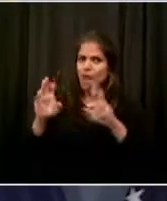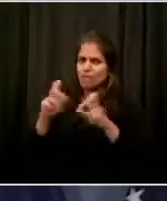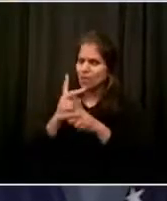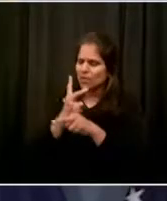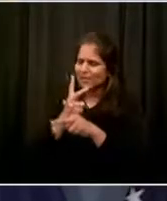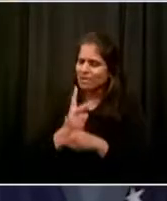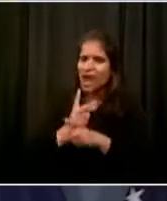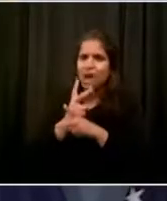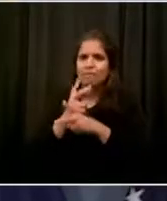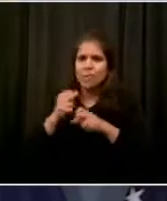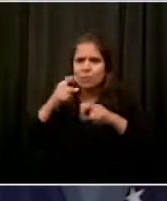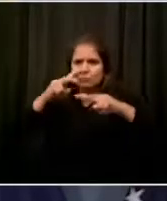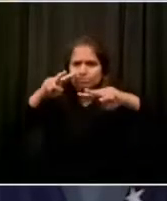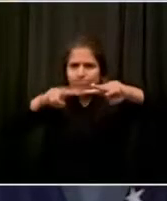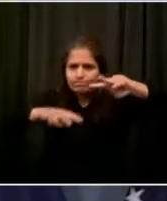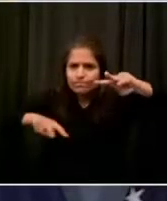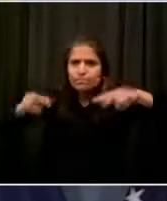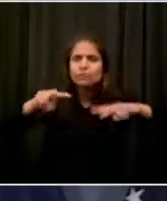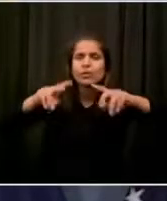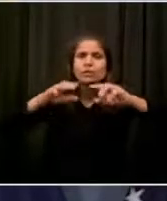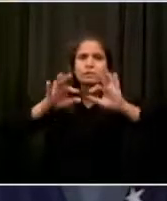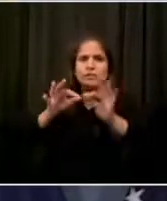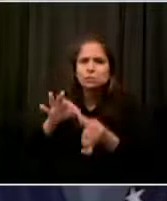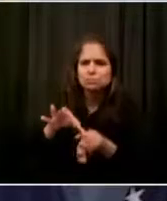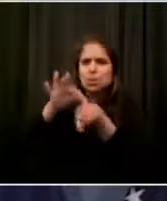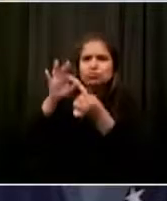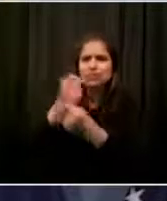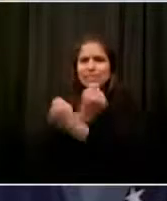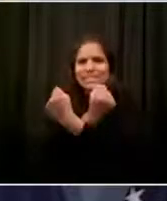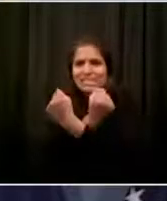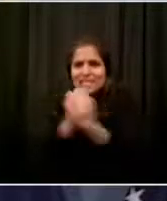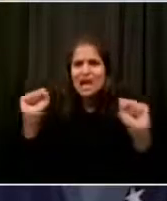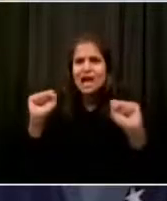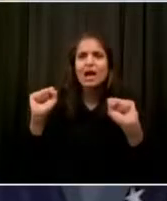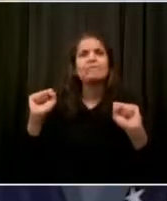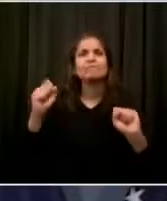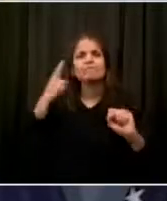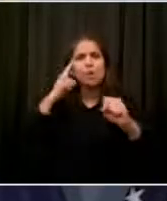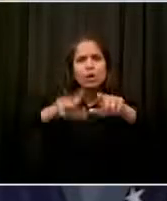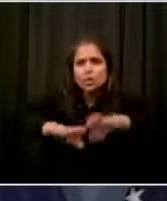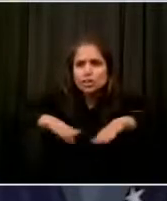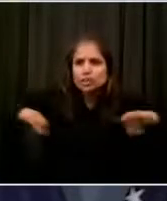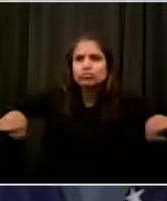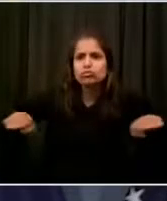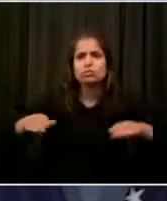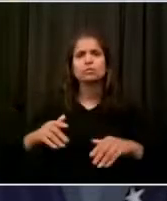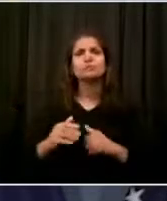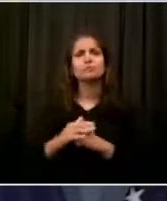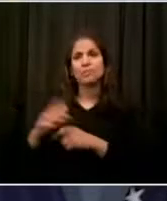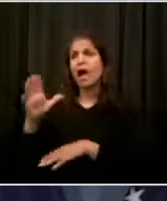and I think she will contribute greatly to that mission. Next, we have Henry from Bloomberg.